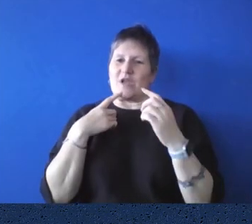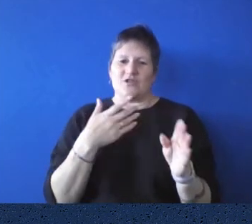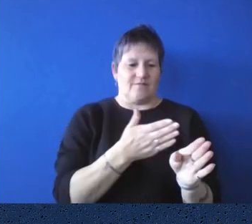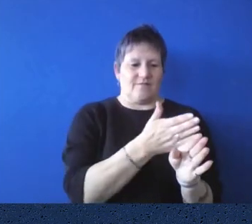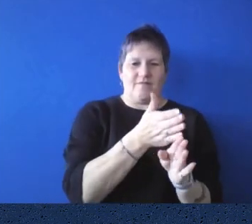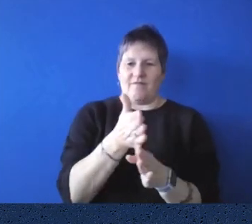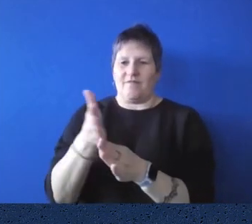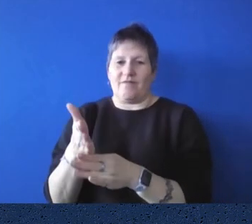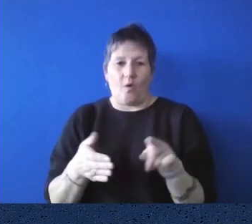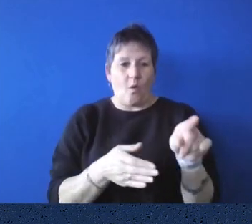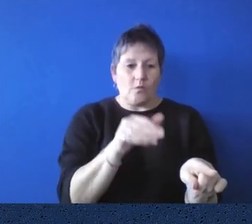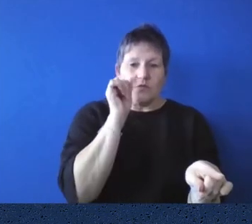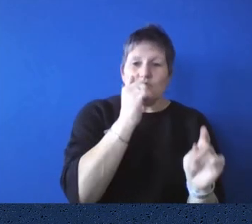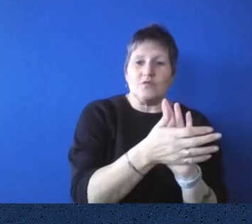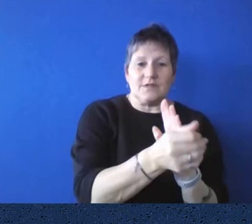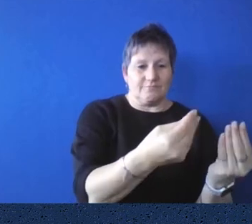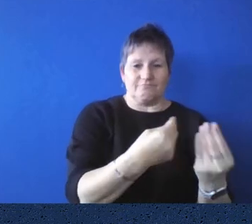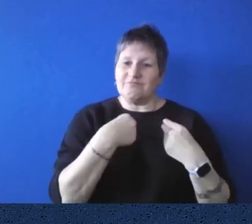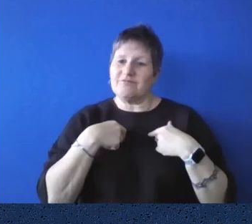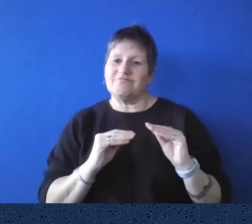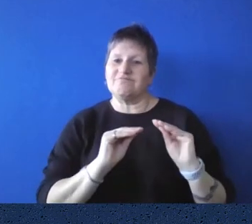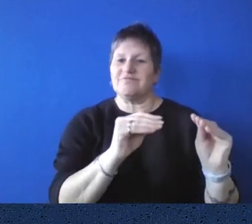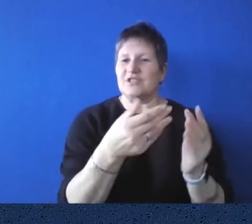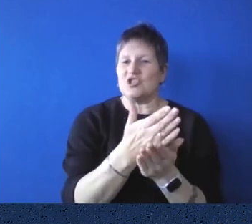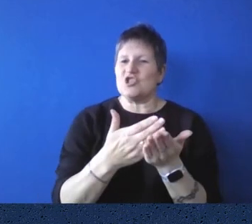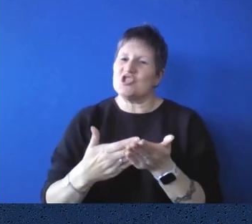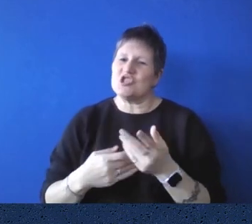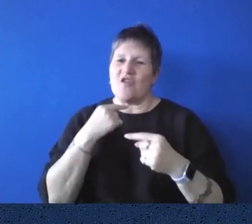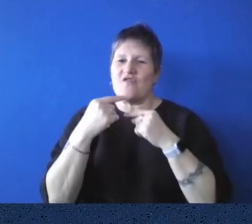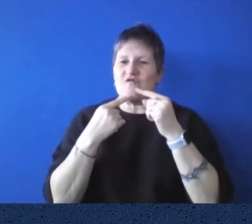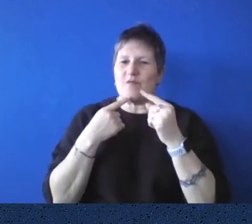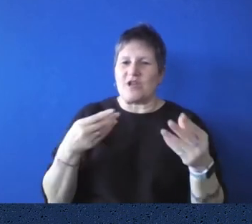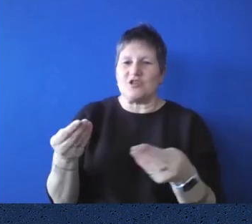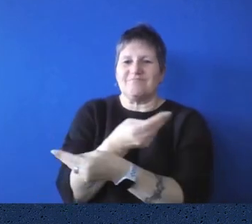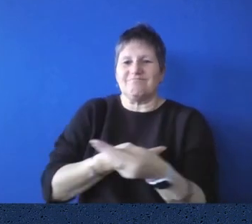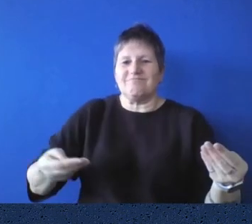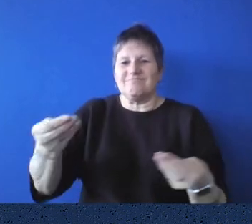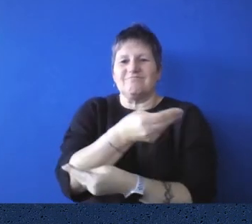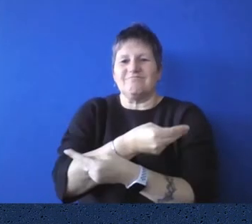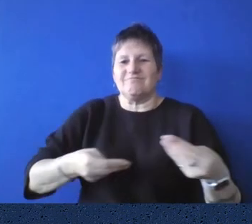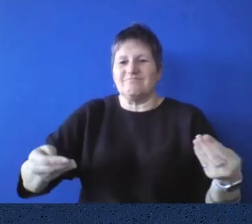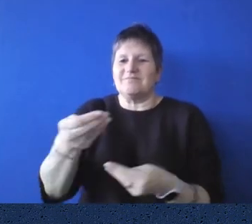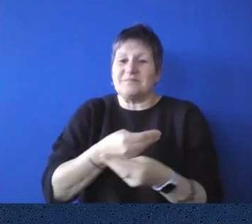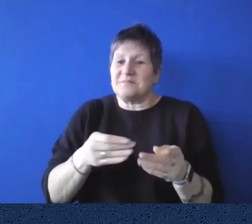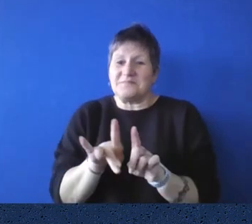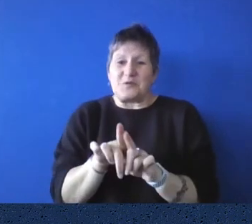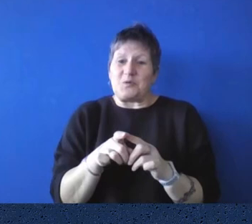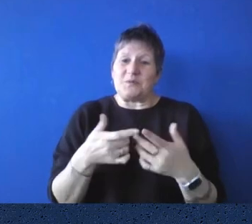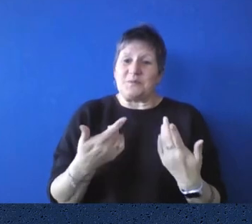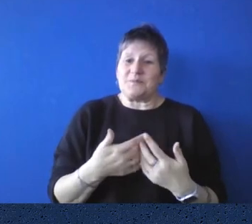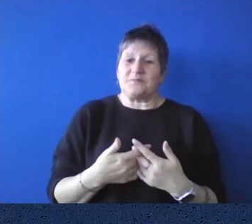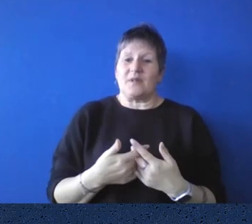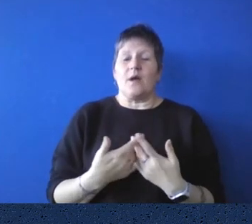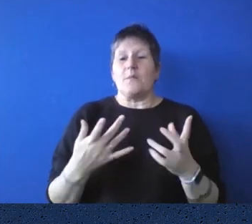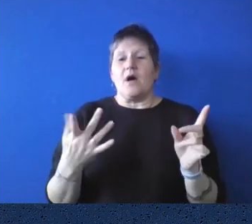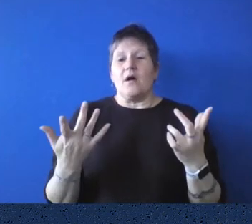each other. Um, we share the information we, we, um, find when we can. And, but we also